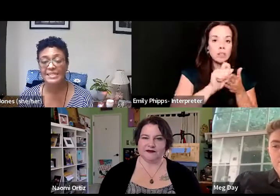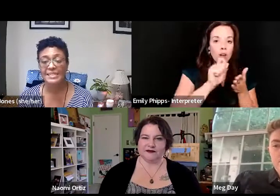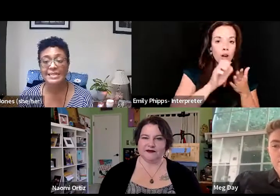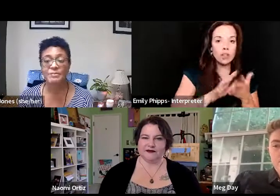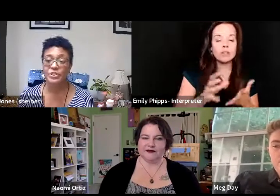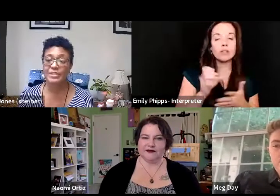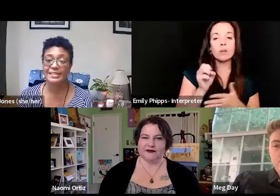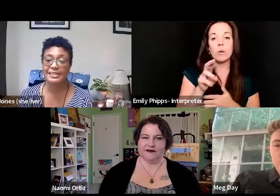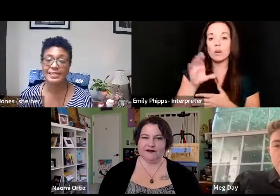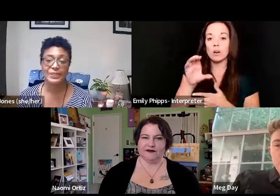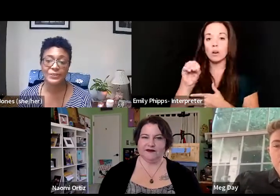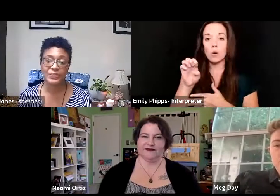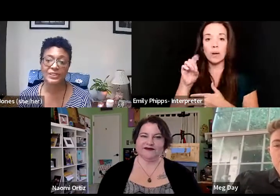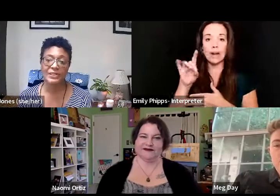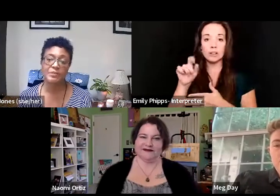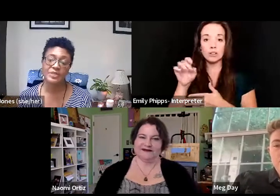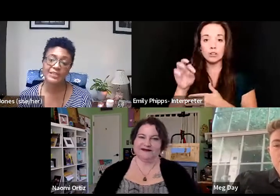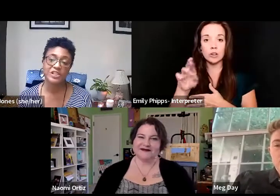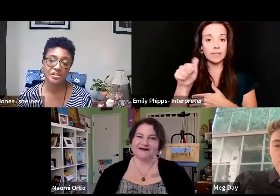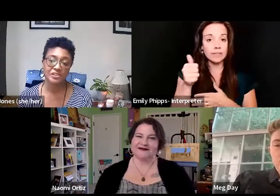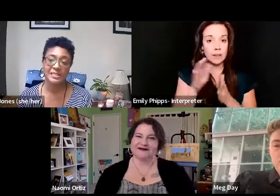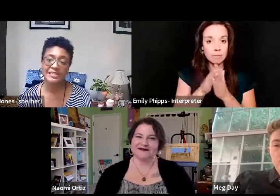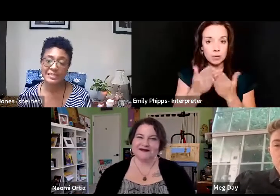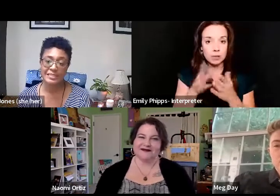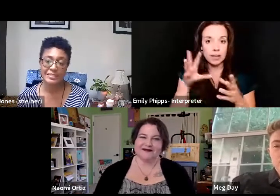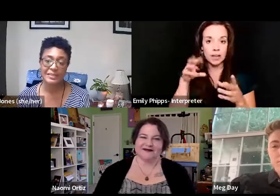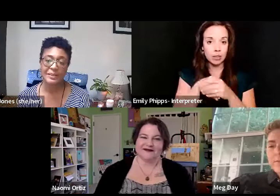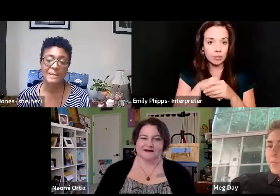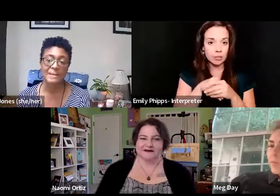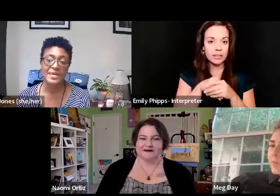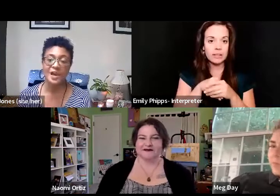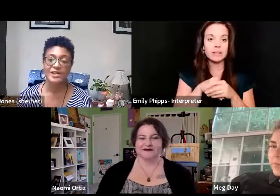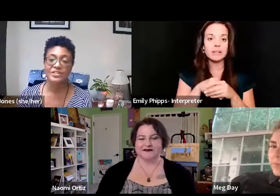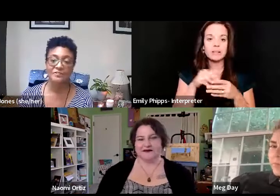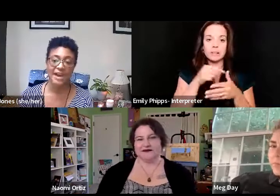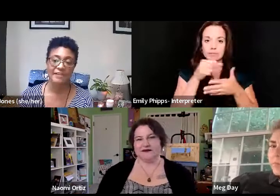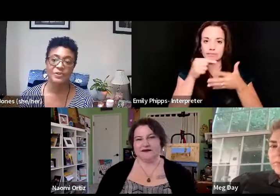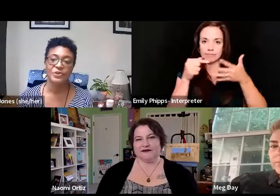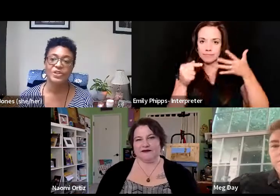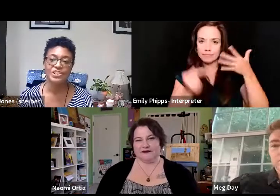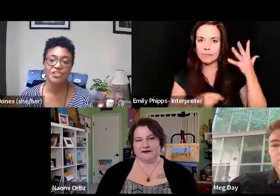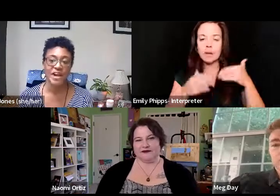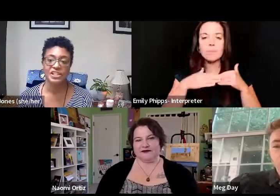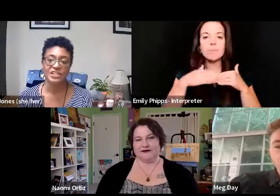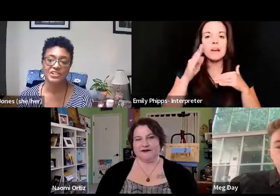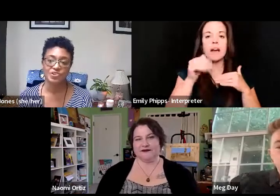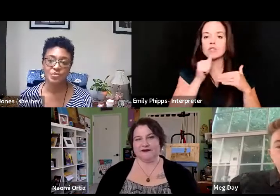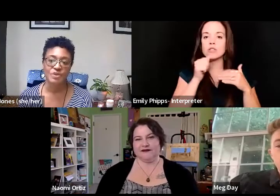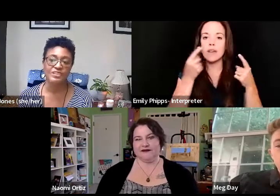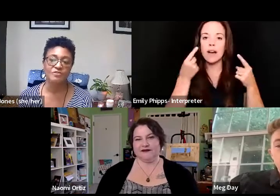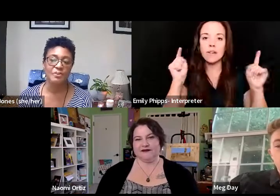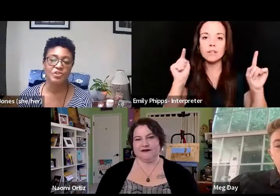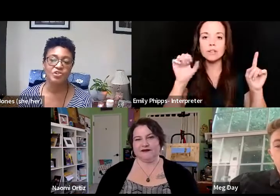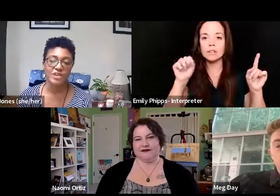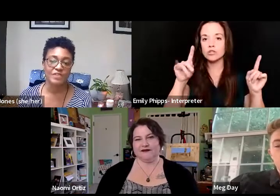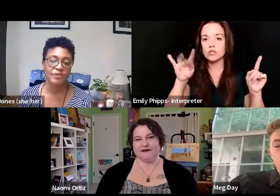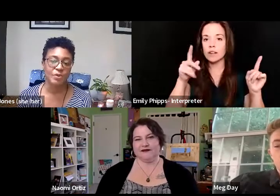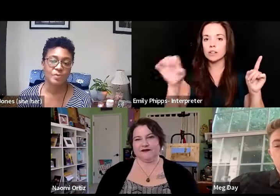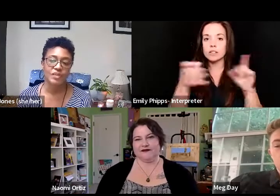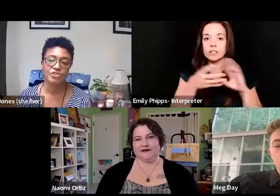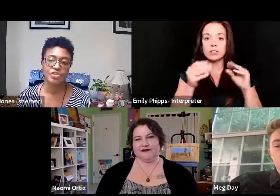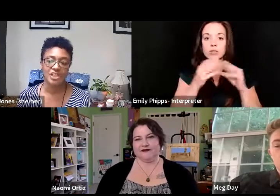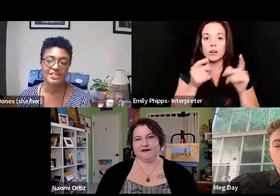-editor of 10 books, including with the jurisdiction beyond survival strategies and stories from the